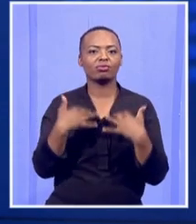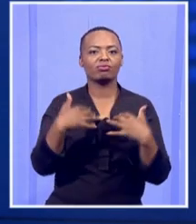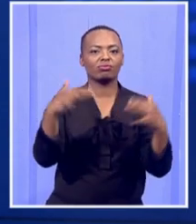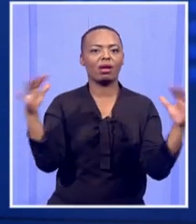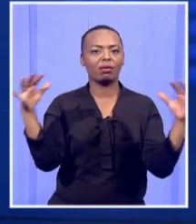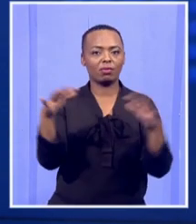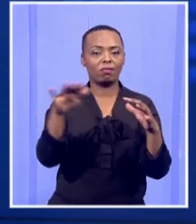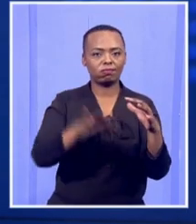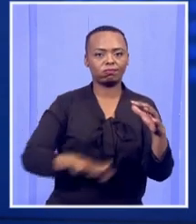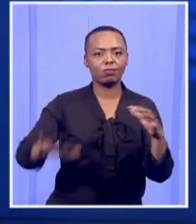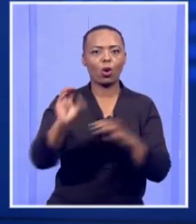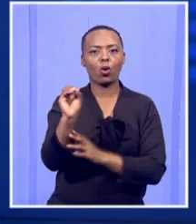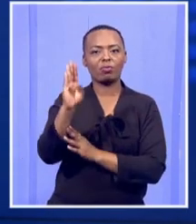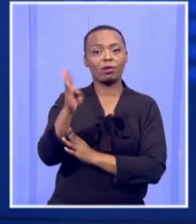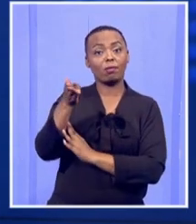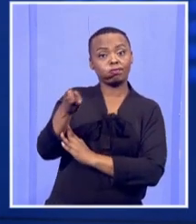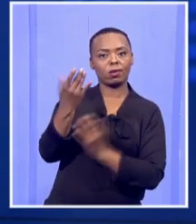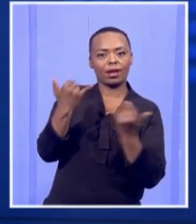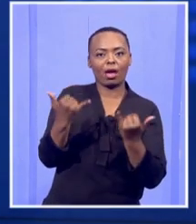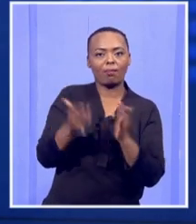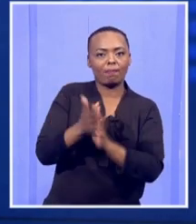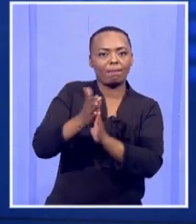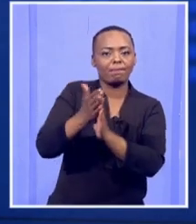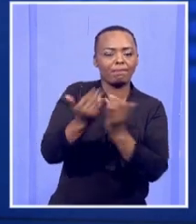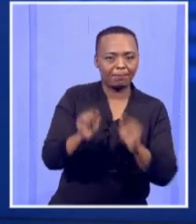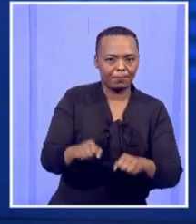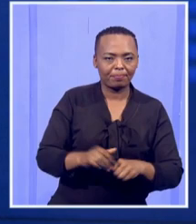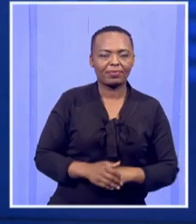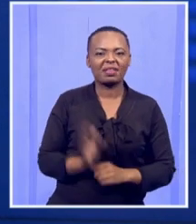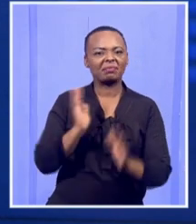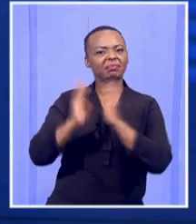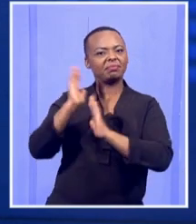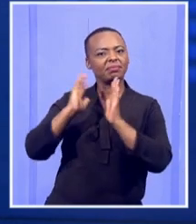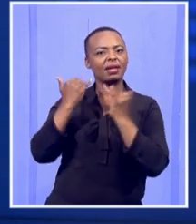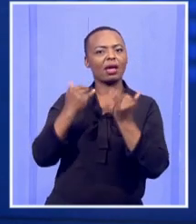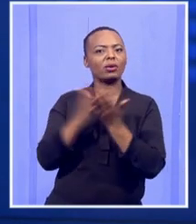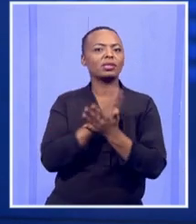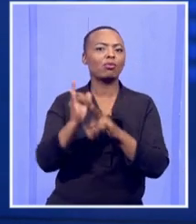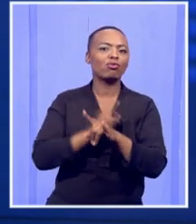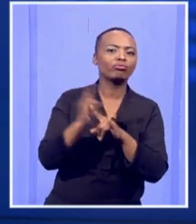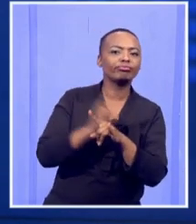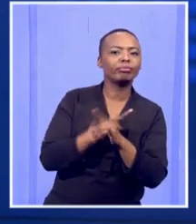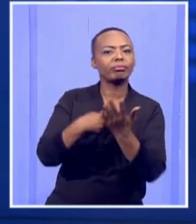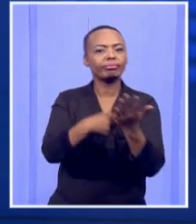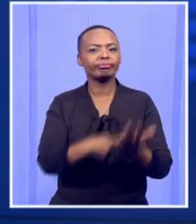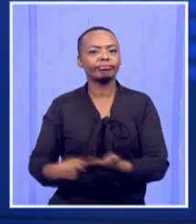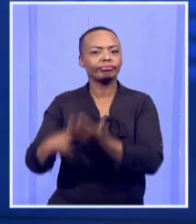currently happening in Bloemfontein. Also just giving us a sense of some of the conversations that are being had there on the ground.